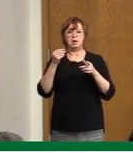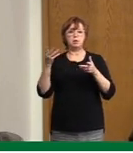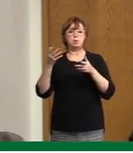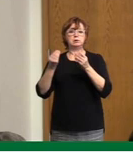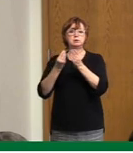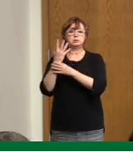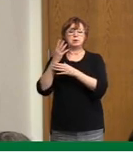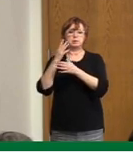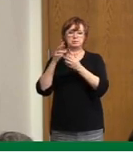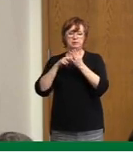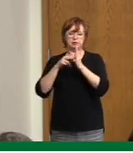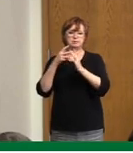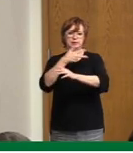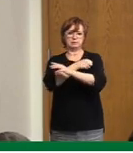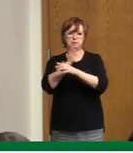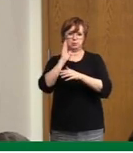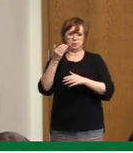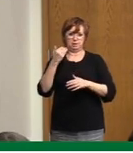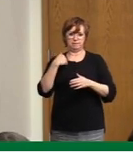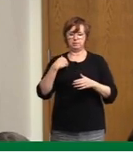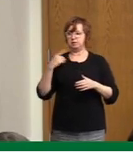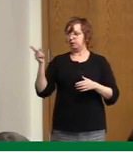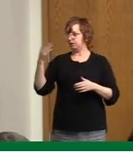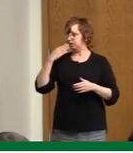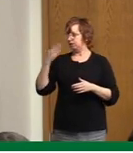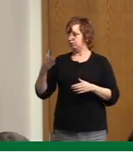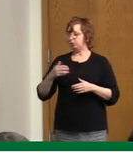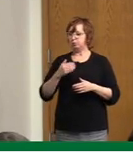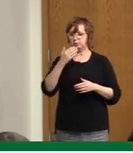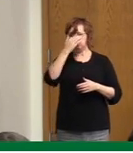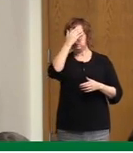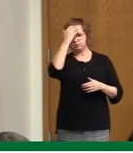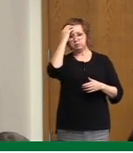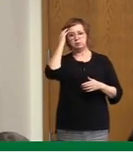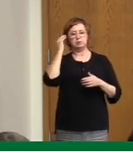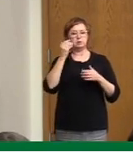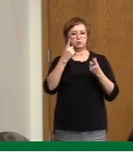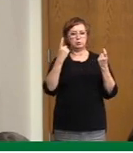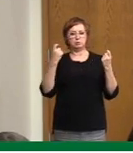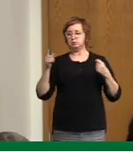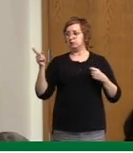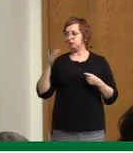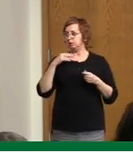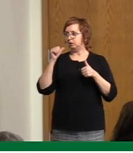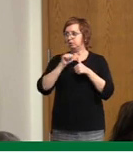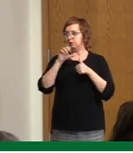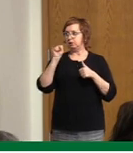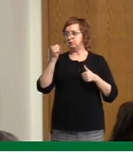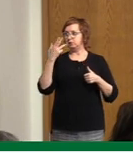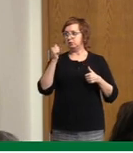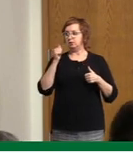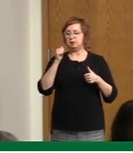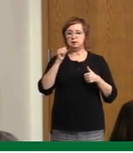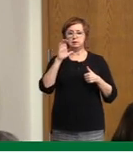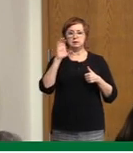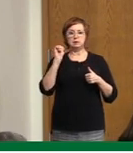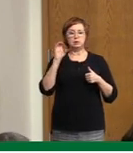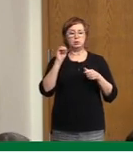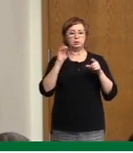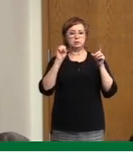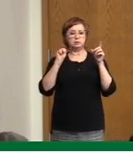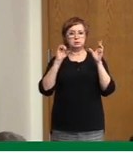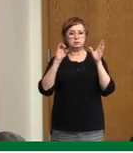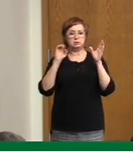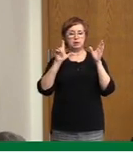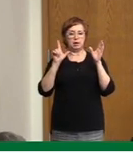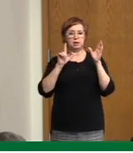Thank you, Dr. Shahab. Thank you, Minister Merriman. We'll now move to questions. Just note that SHA CEO Scott Livingston is also